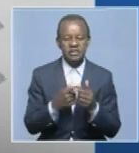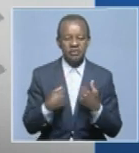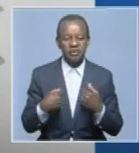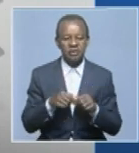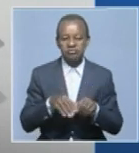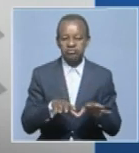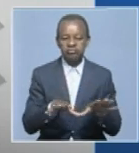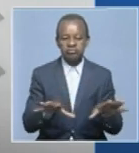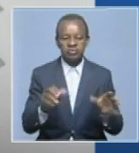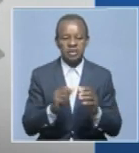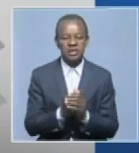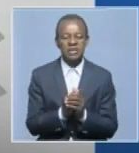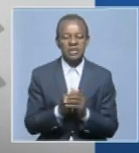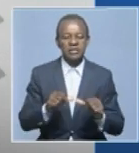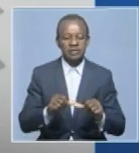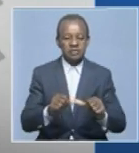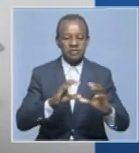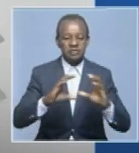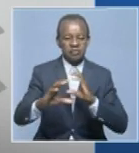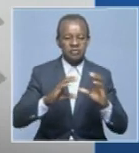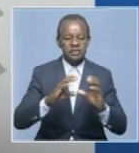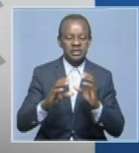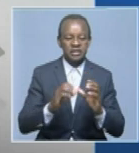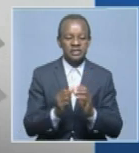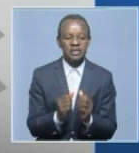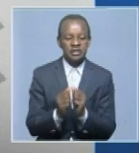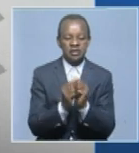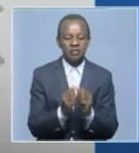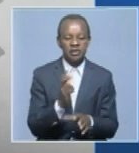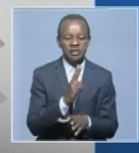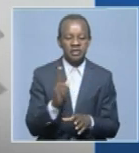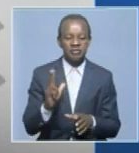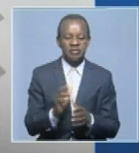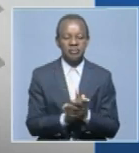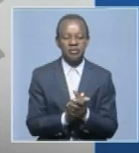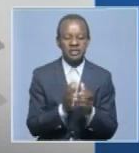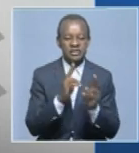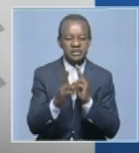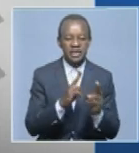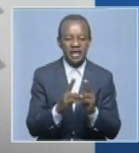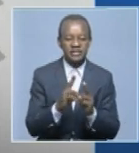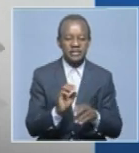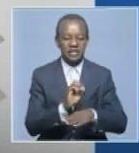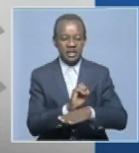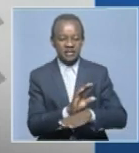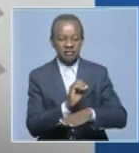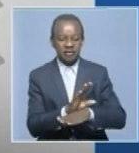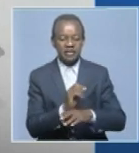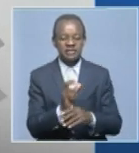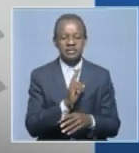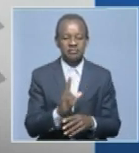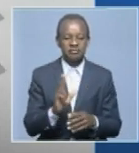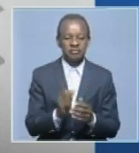with those who have survived violence and those who have perpetrated the violence,